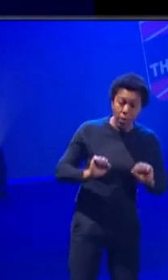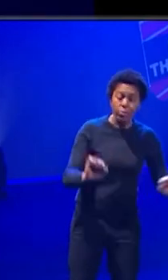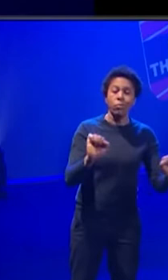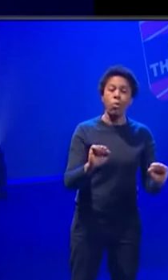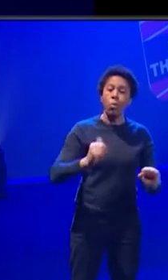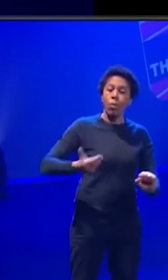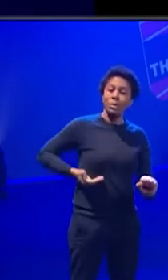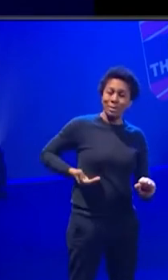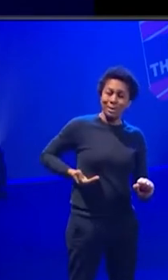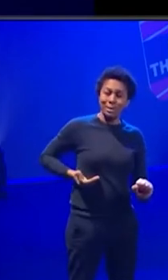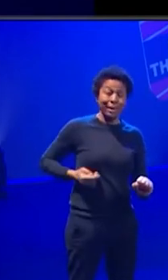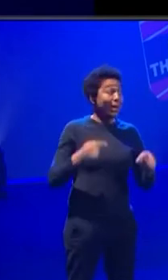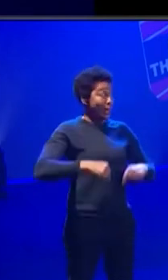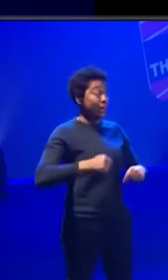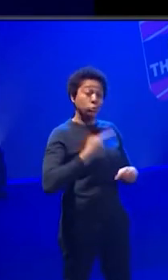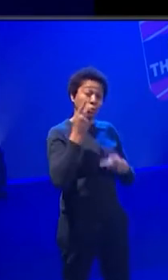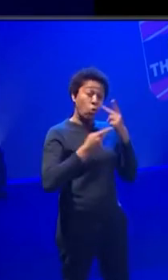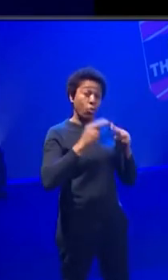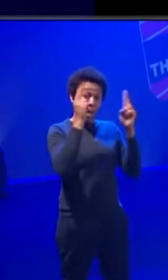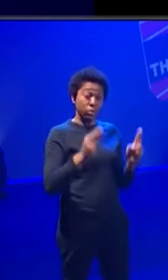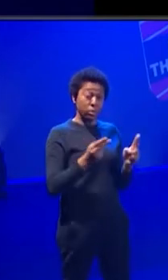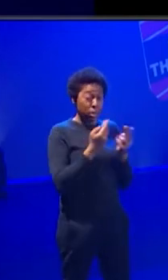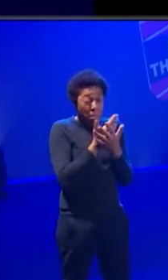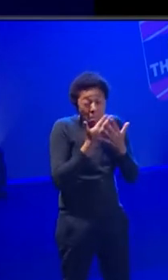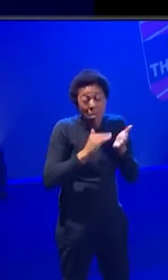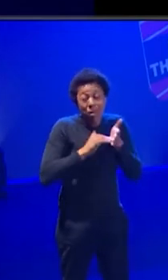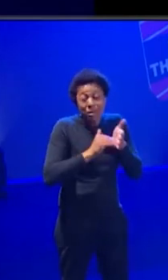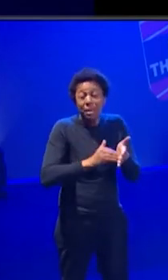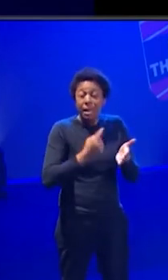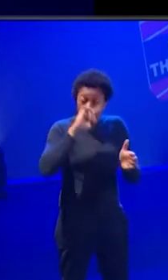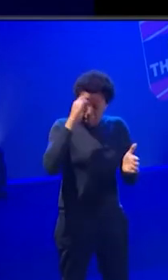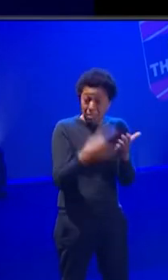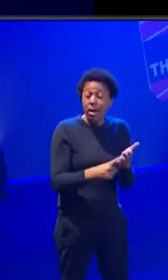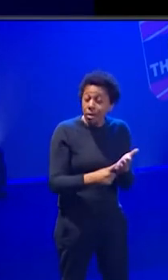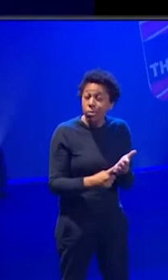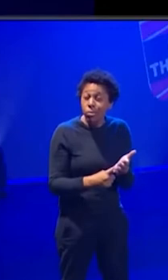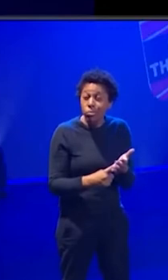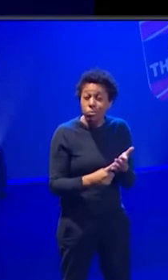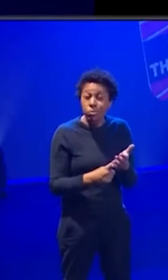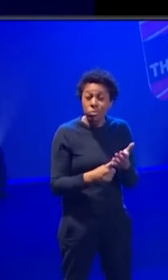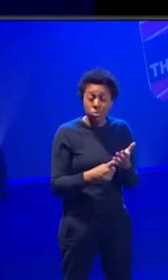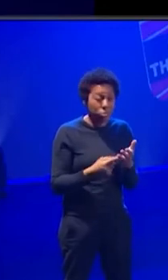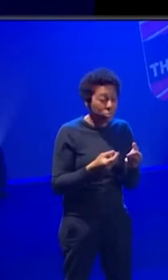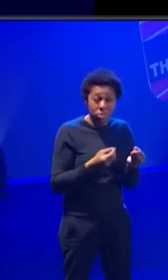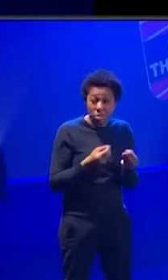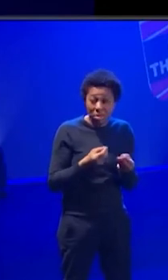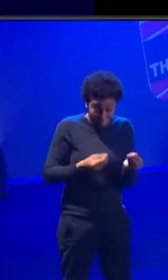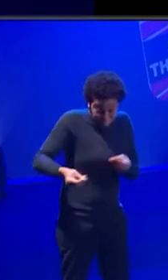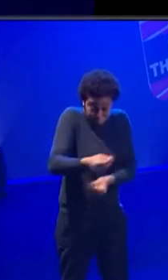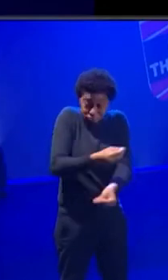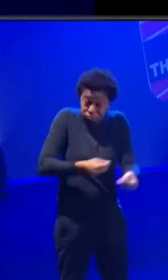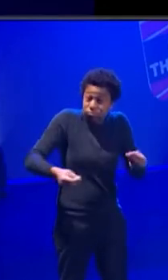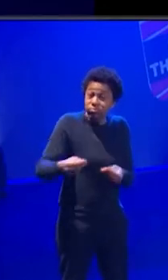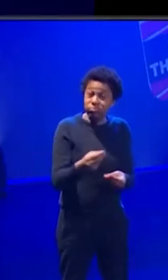international business in an environment which has health and safety legislation, employment legislation. And that is